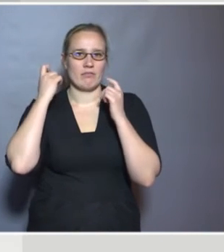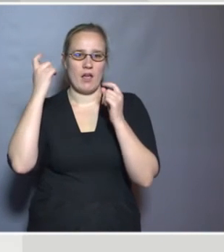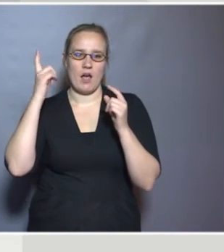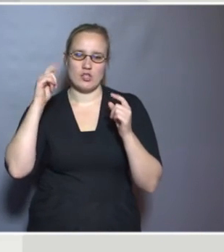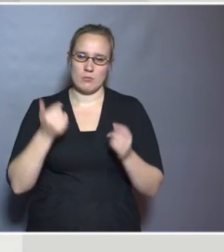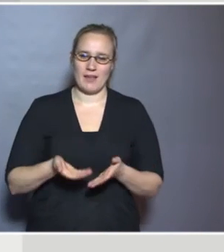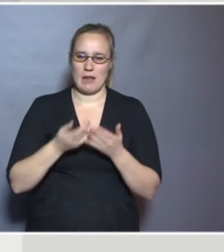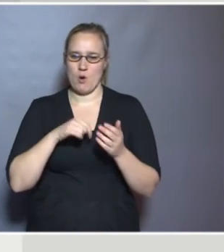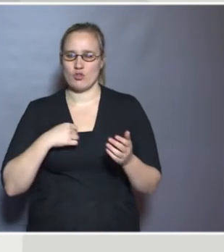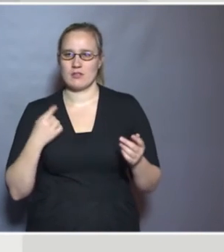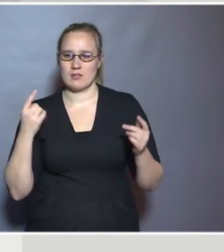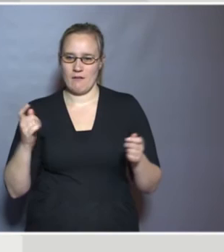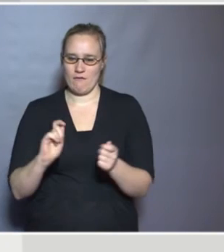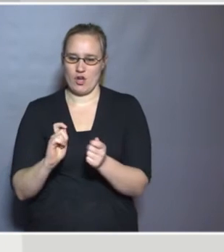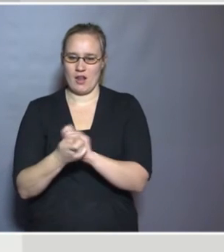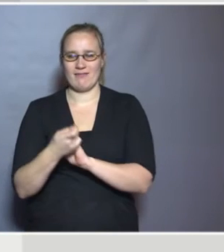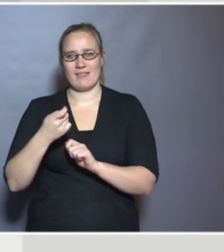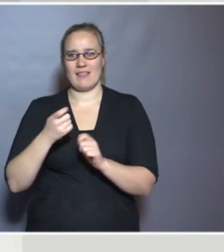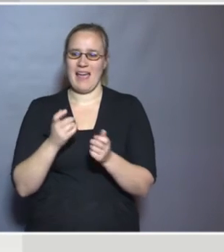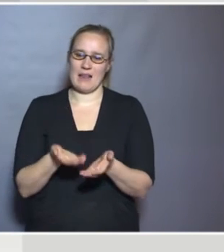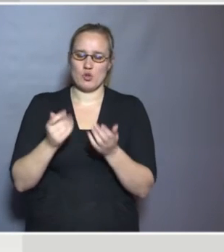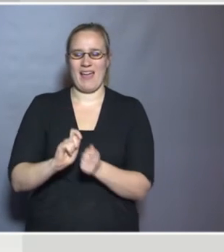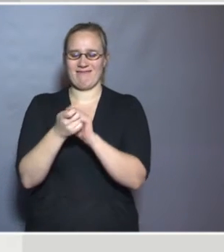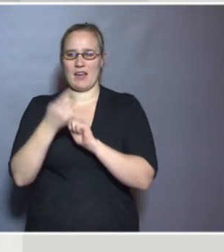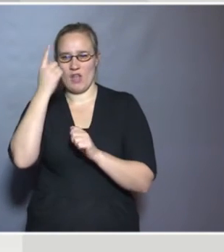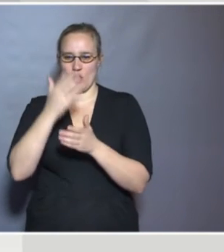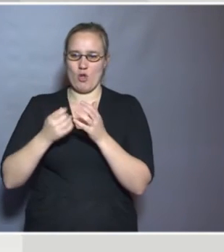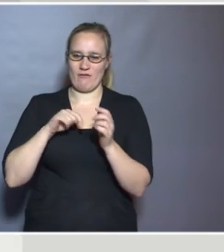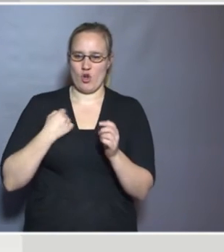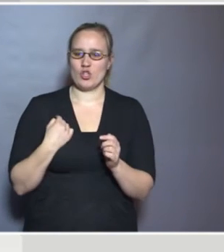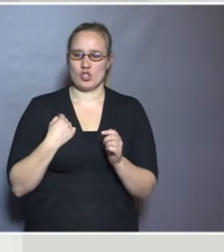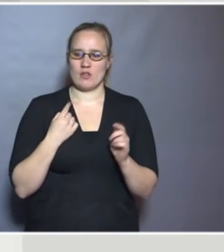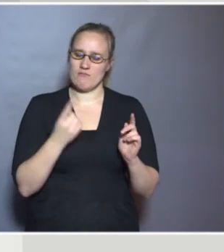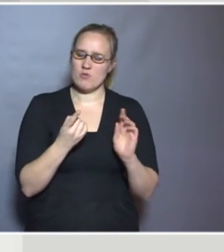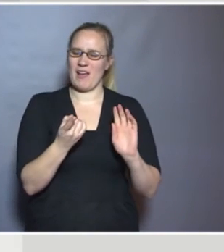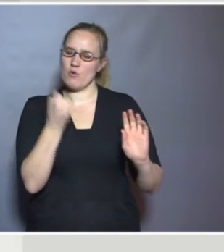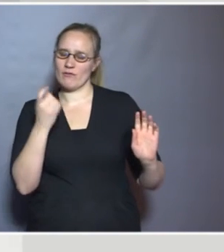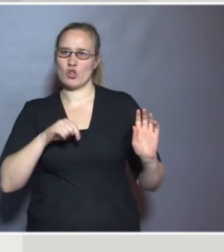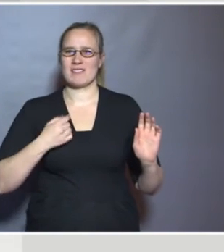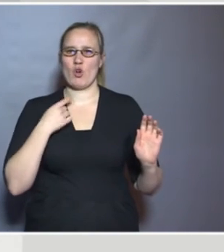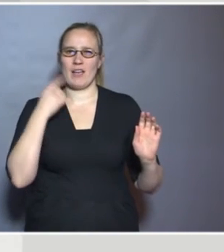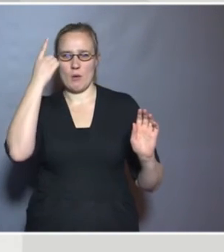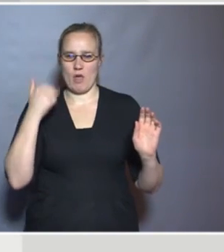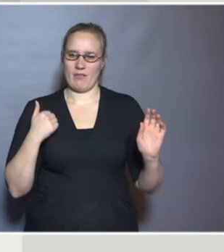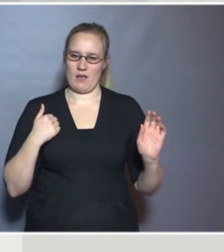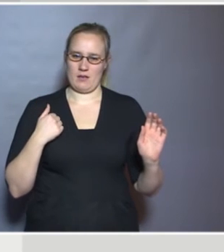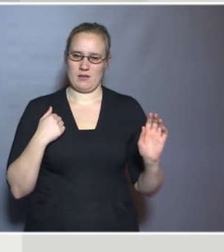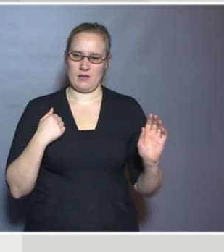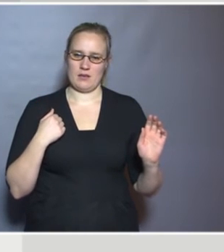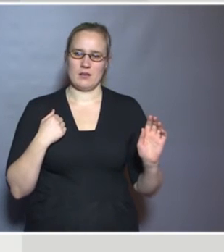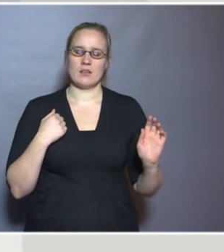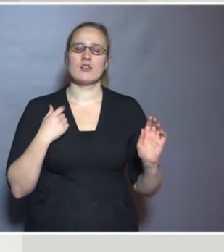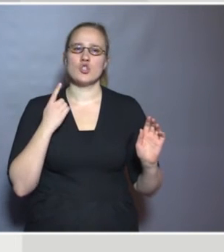can help us change our thinking, that can challenge us in our thinking, that can make us think in